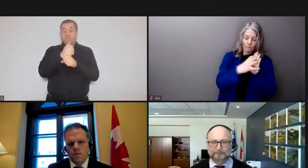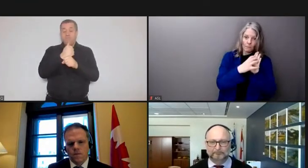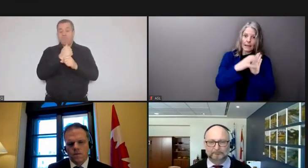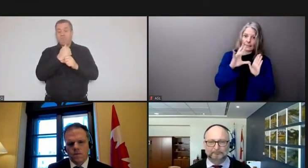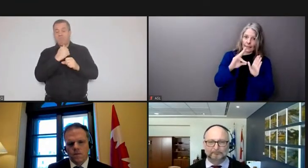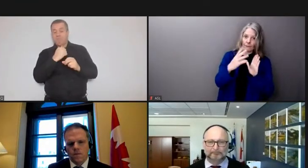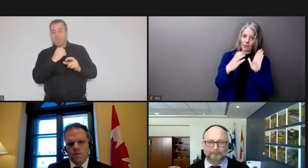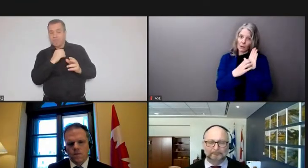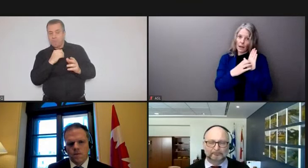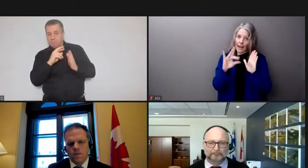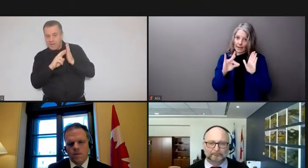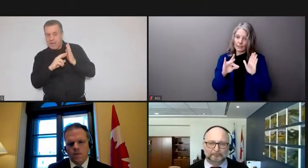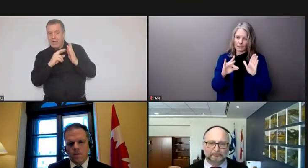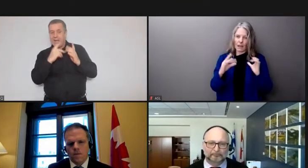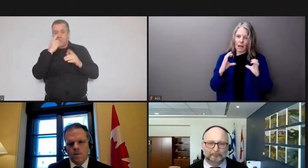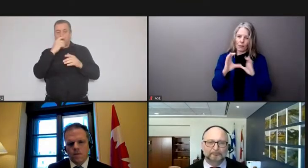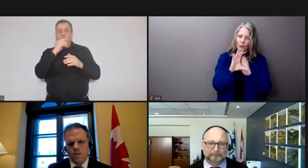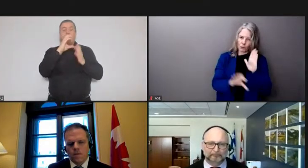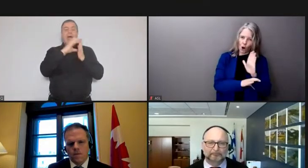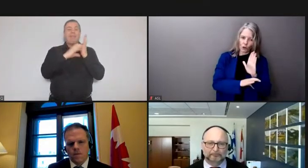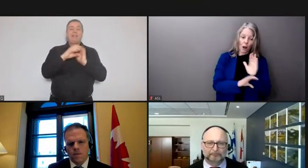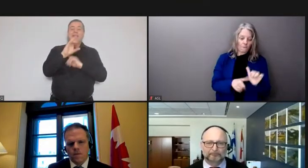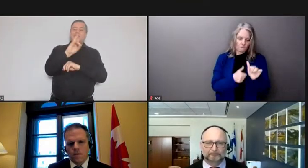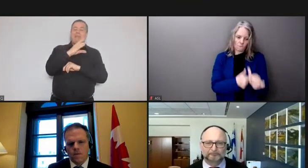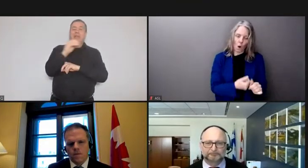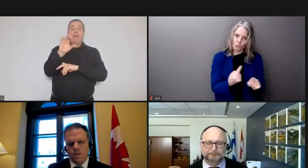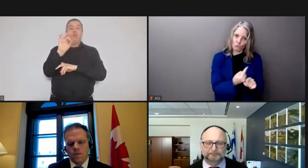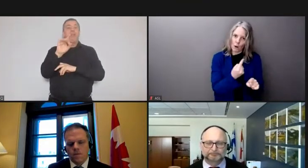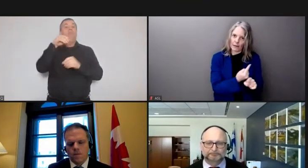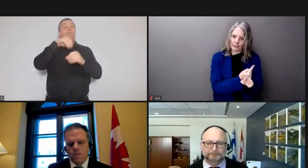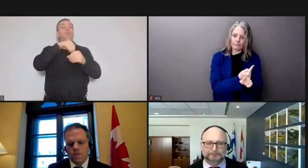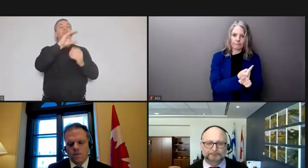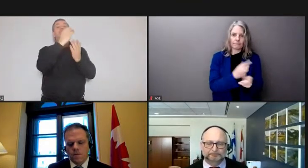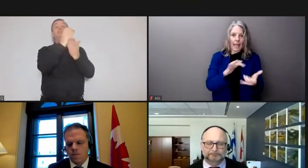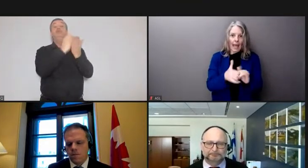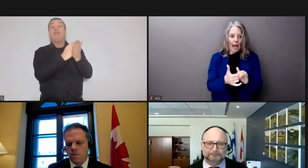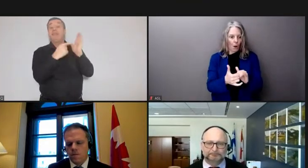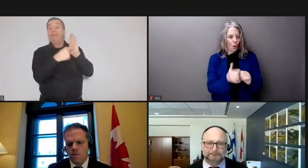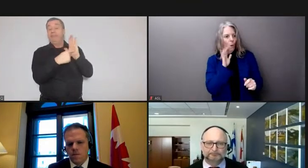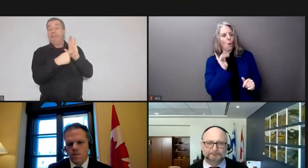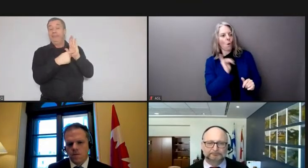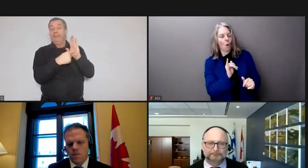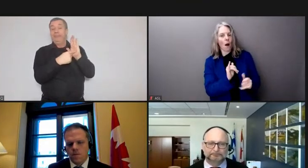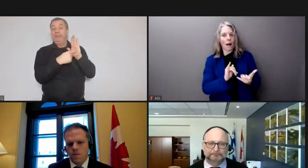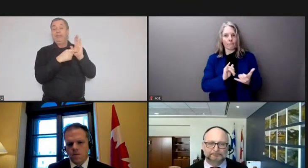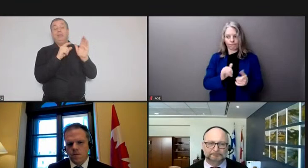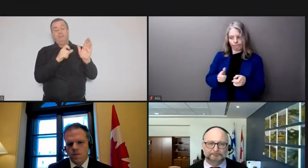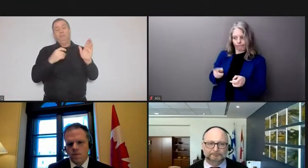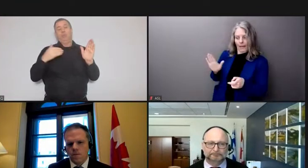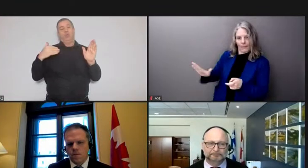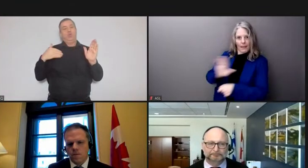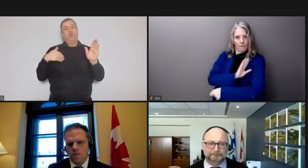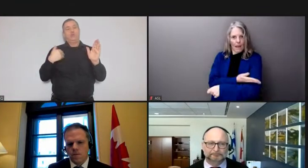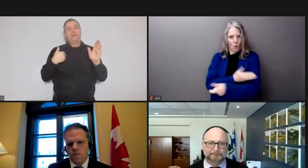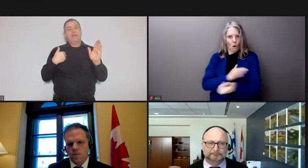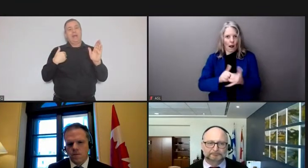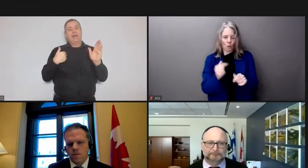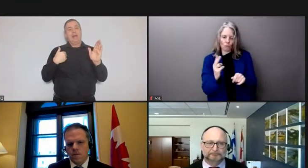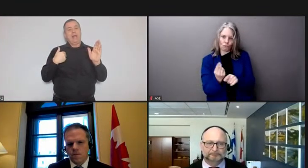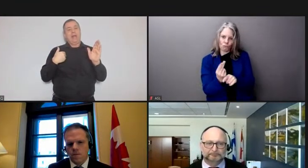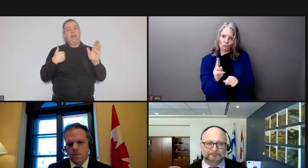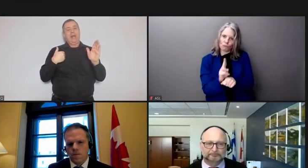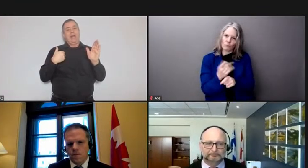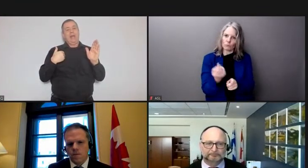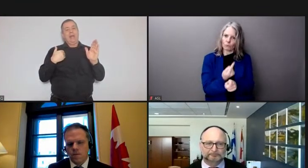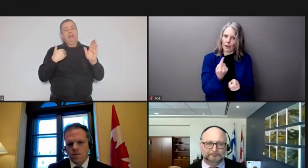section eight under the charter are being used to inform uh the ways in which these powers are being put to good juice there